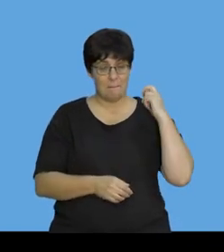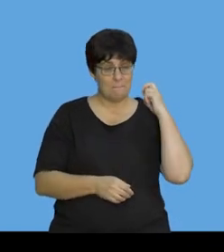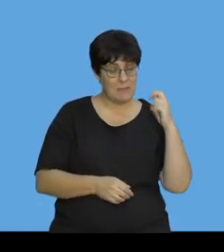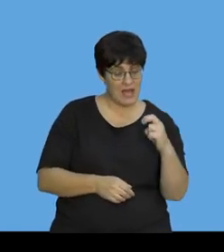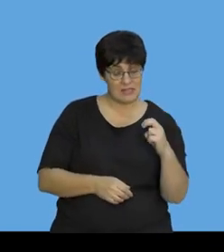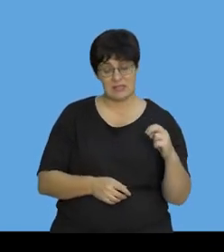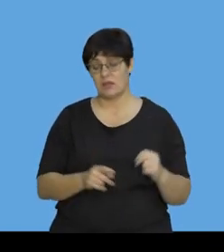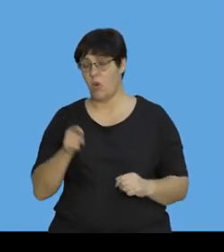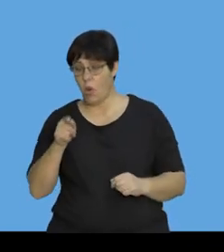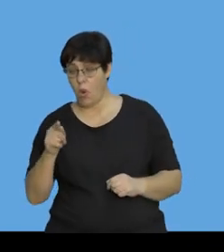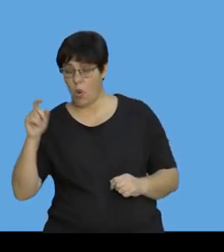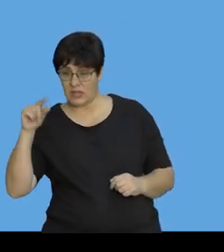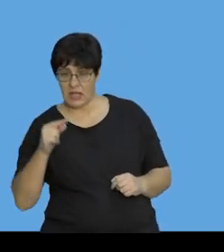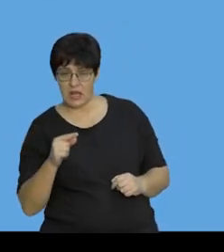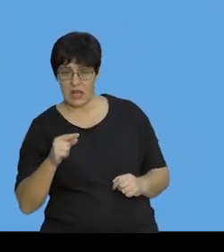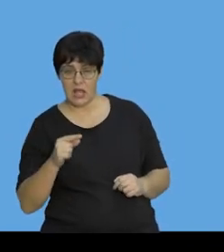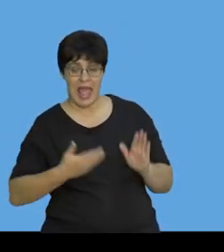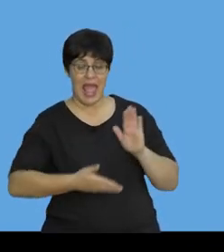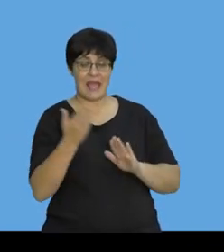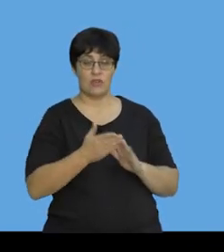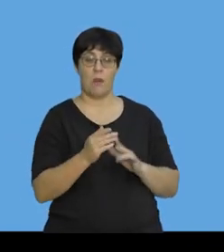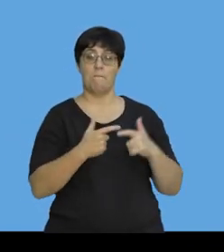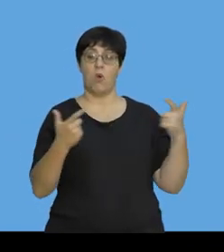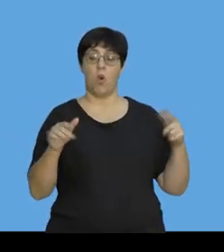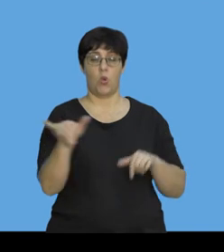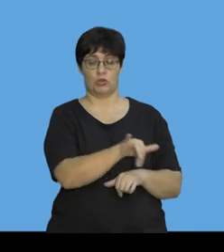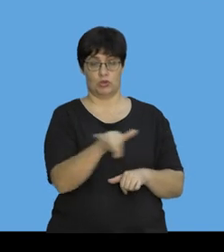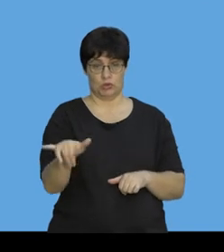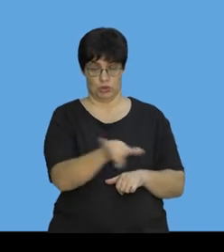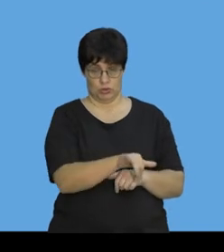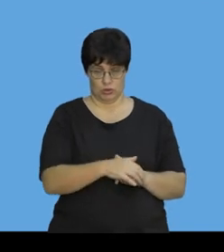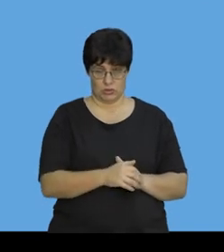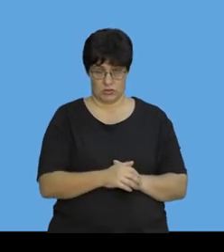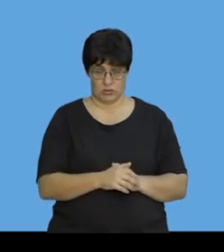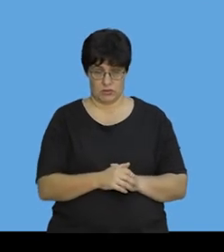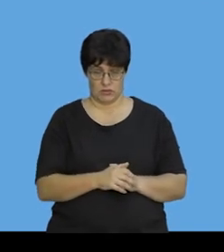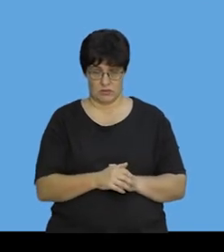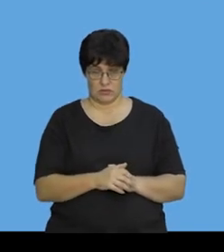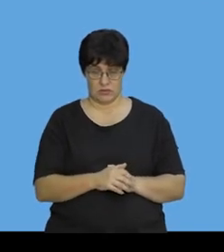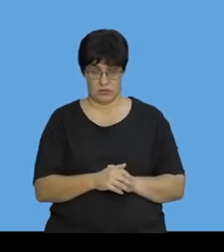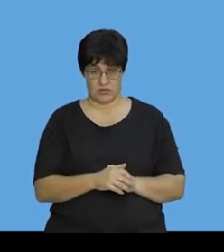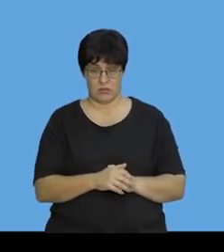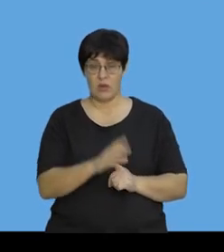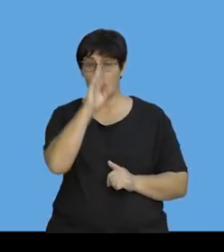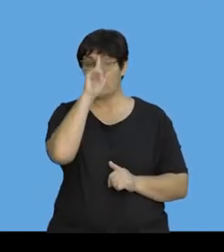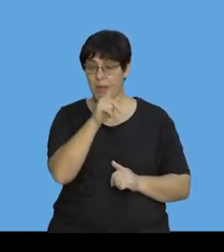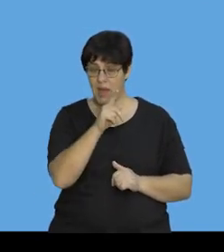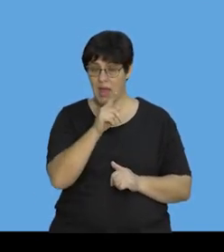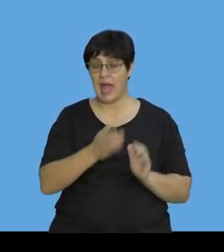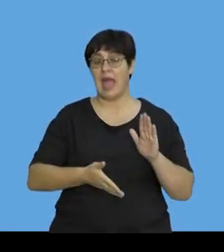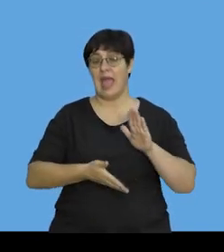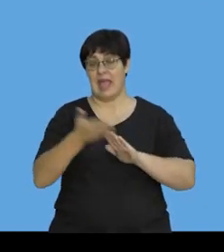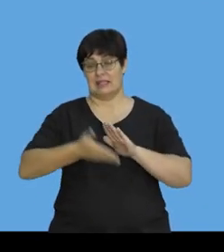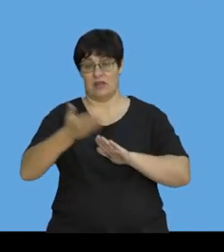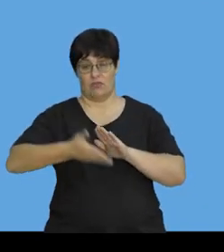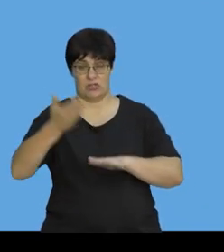the bus or insect experience a greater acceleration? Here they want you to remember that